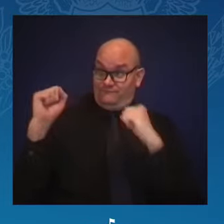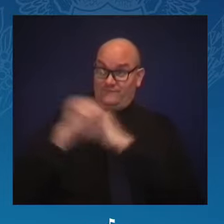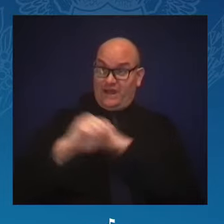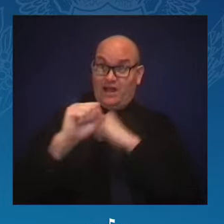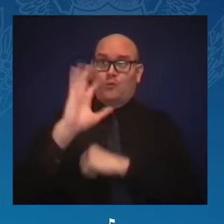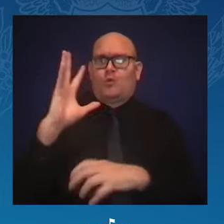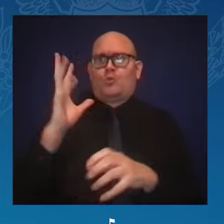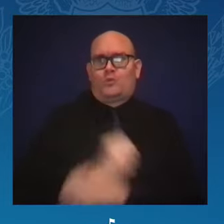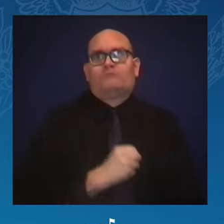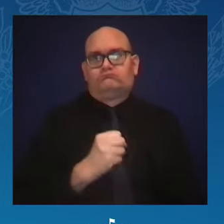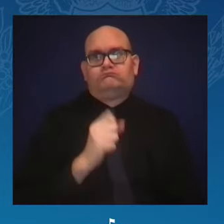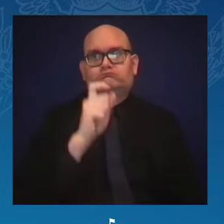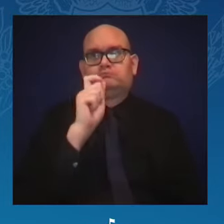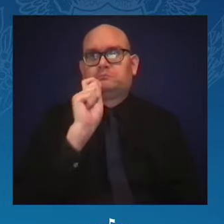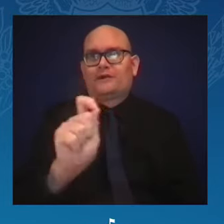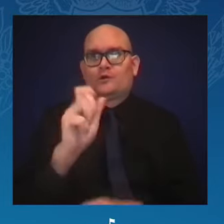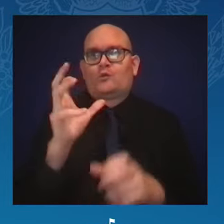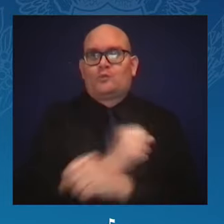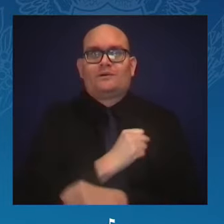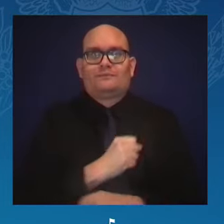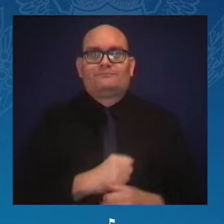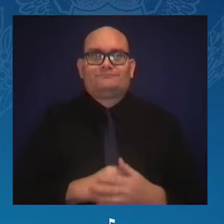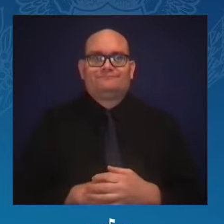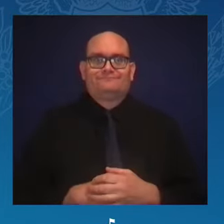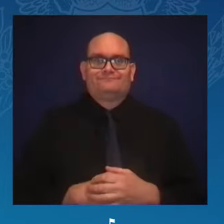the United States of America. Thank you all.